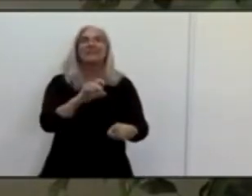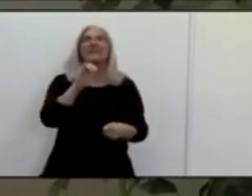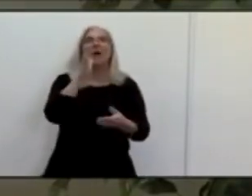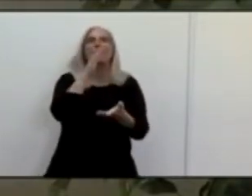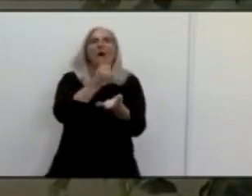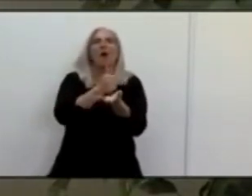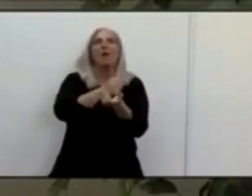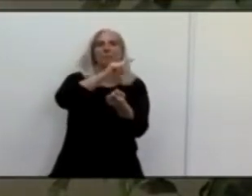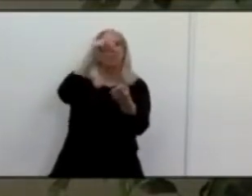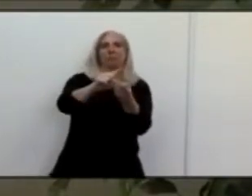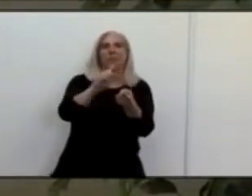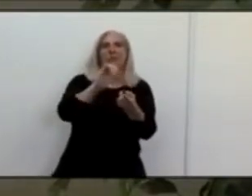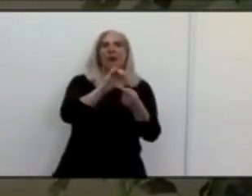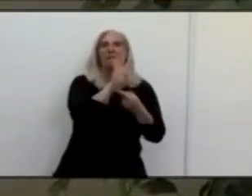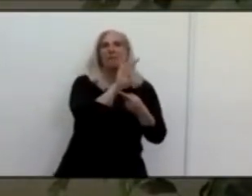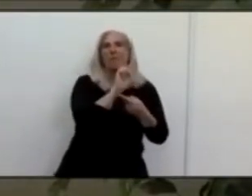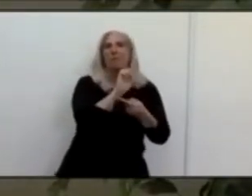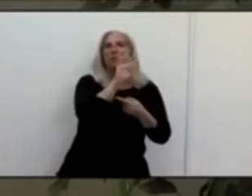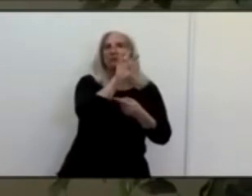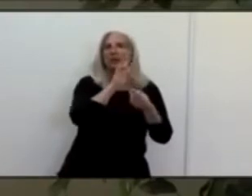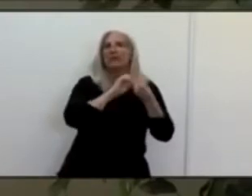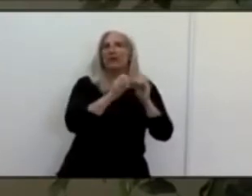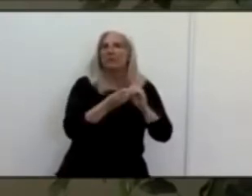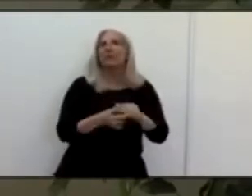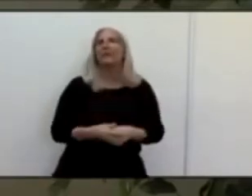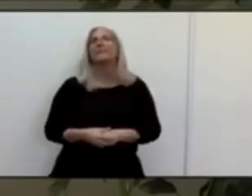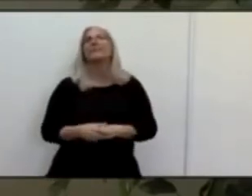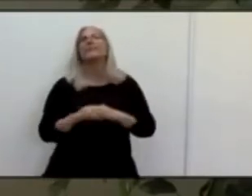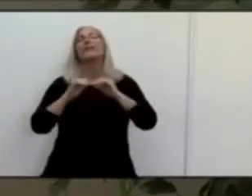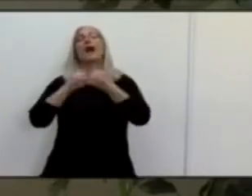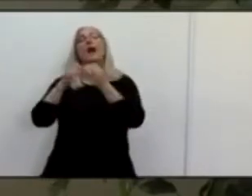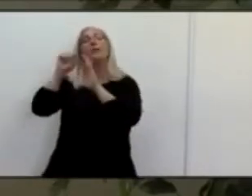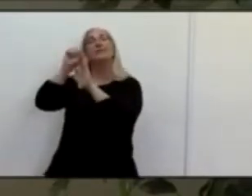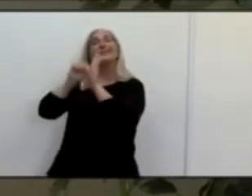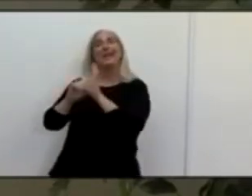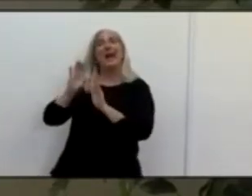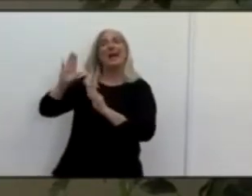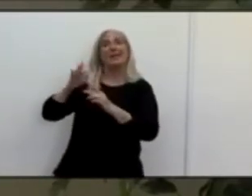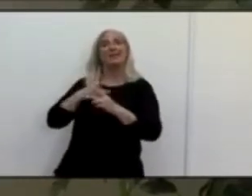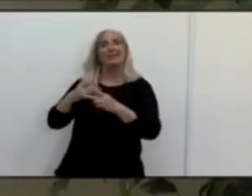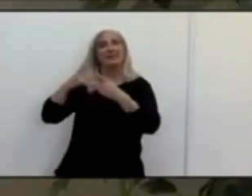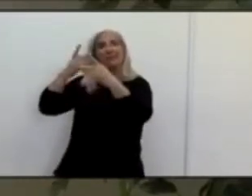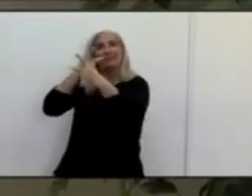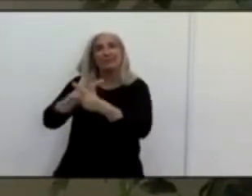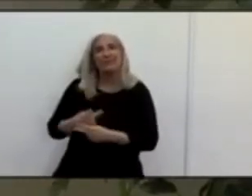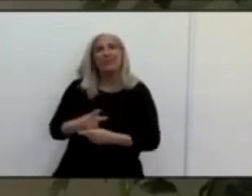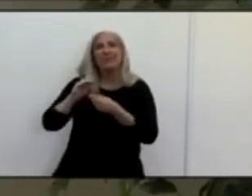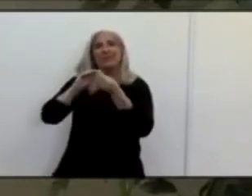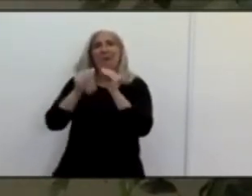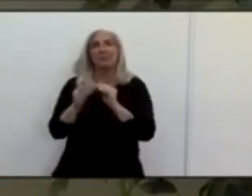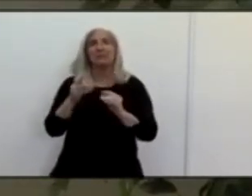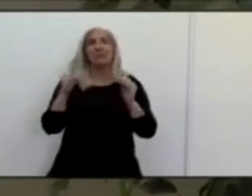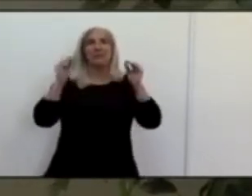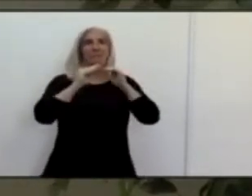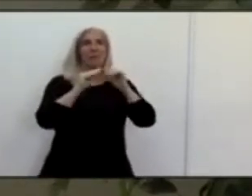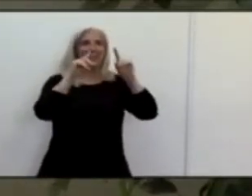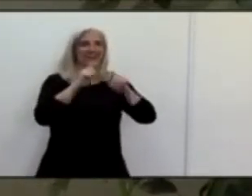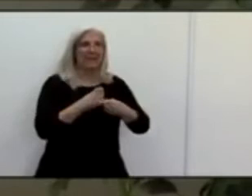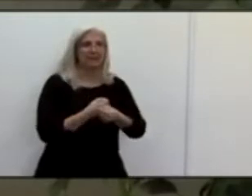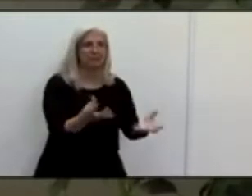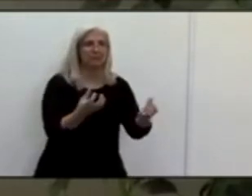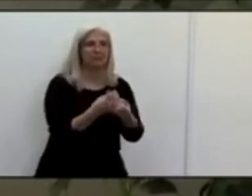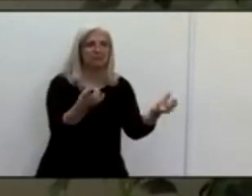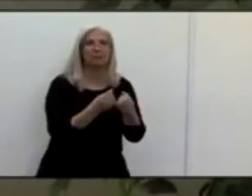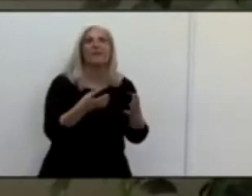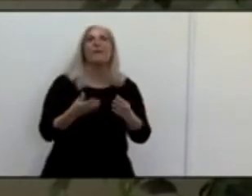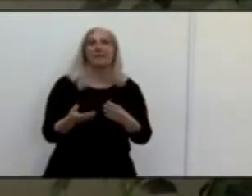So just based on the way the state calculates the rates, the more testing the better. And so you know we got to continue